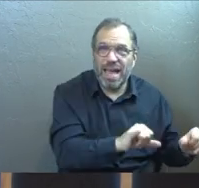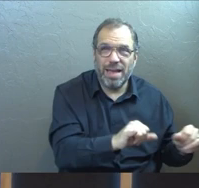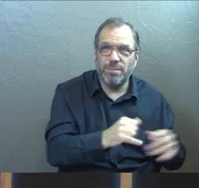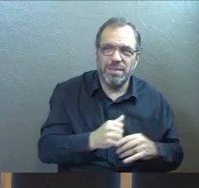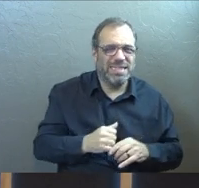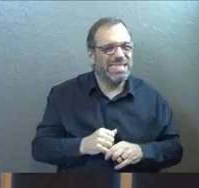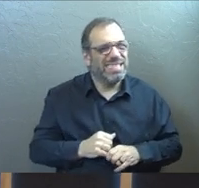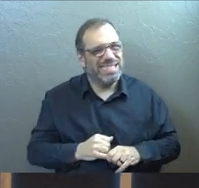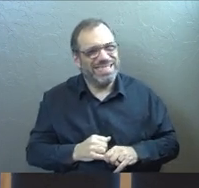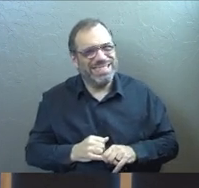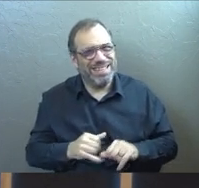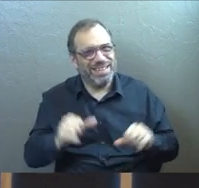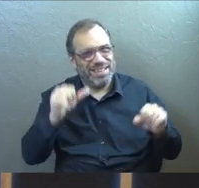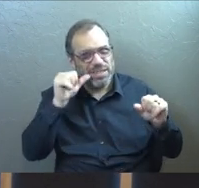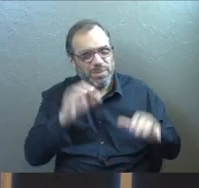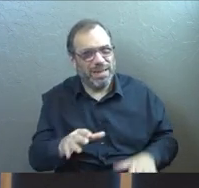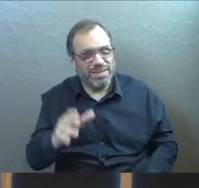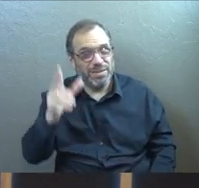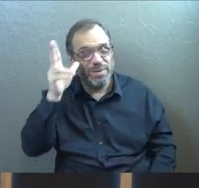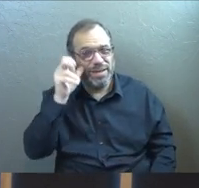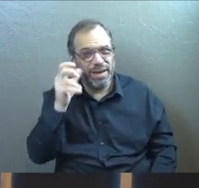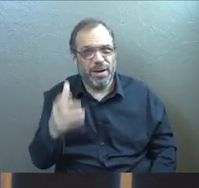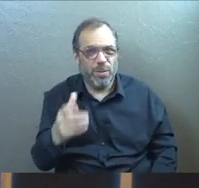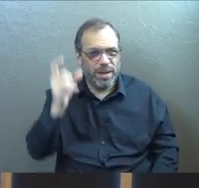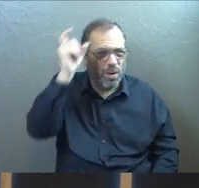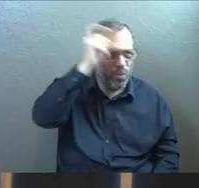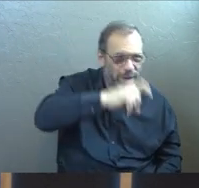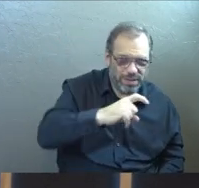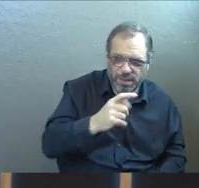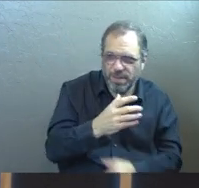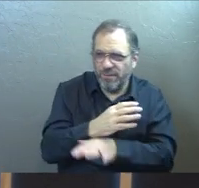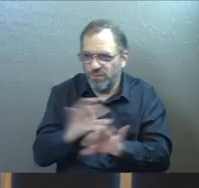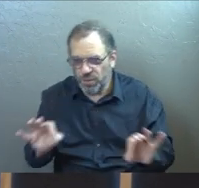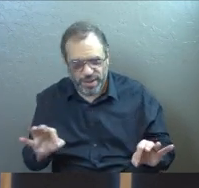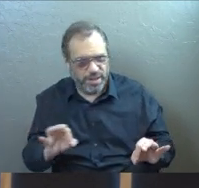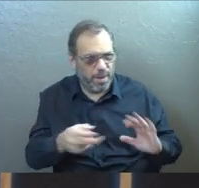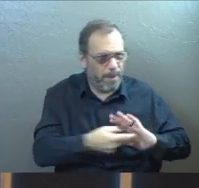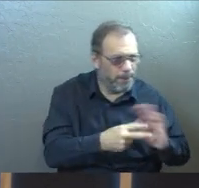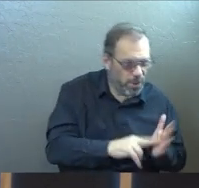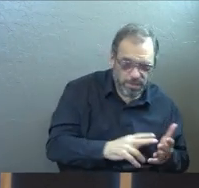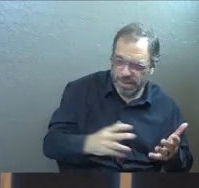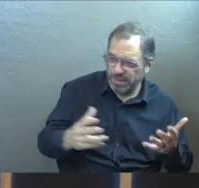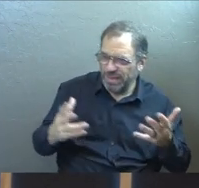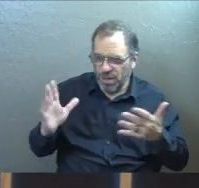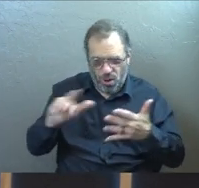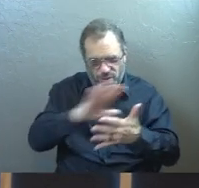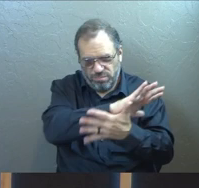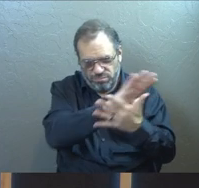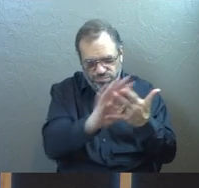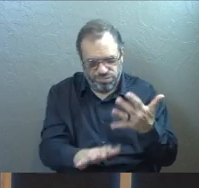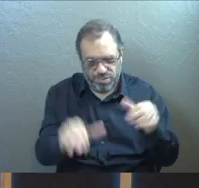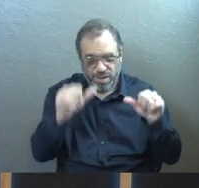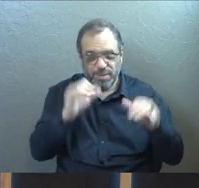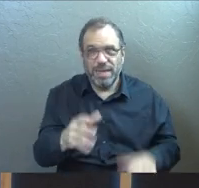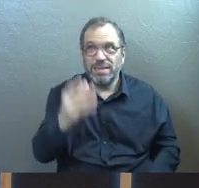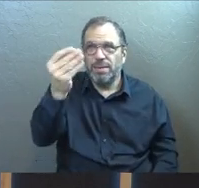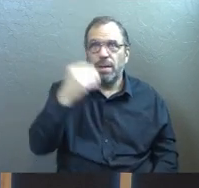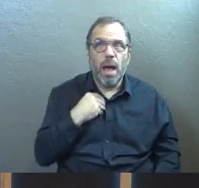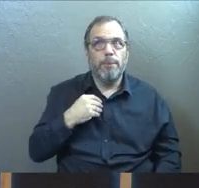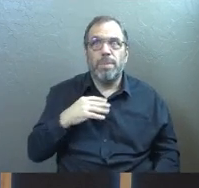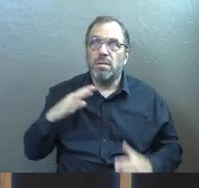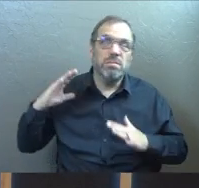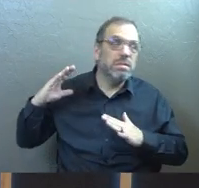You're like, see, there's all these blessings that we get from God, right? Like we get wisdom and we get freedom. We get purpose and we get, we get all these wonderful things, but